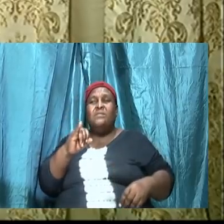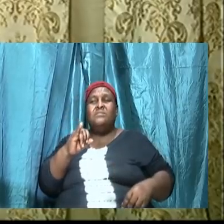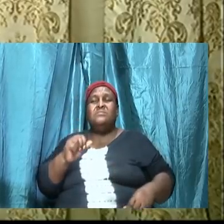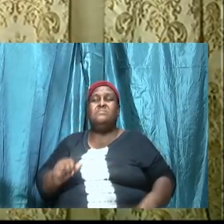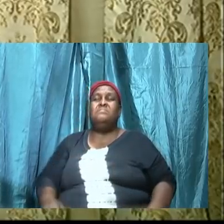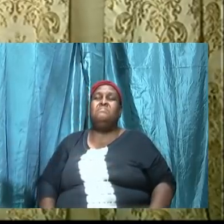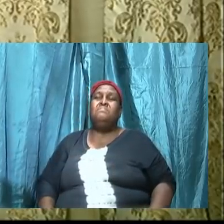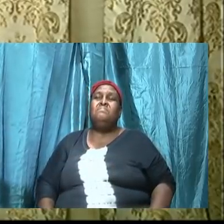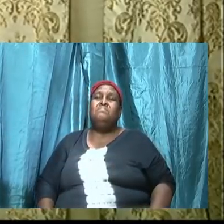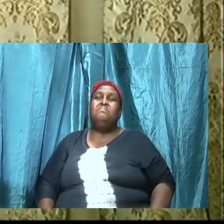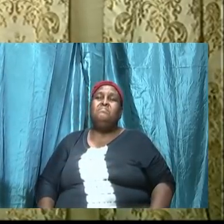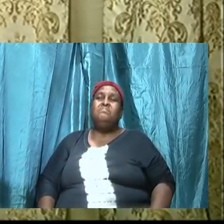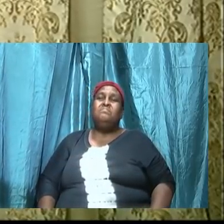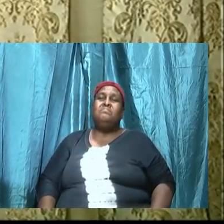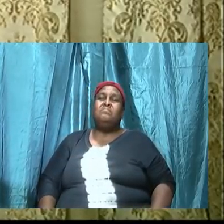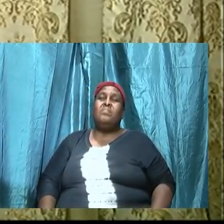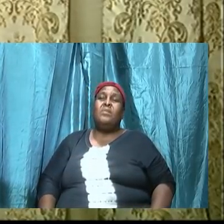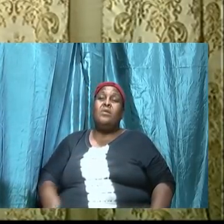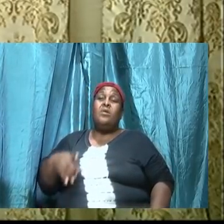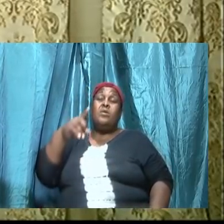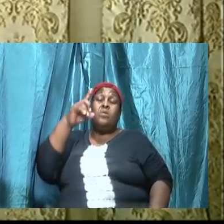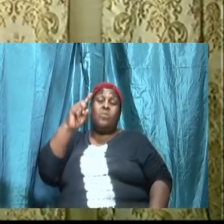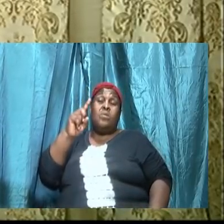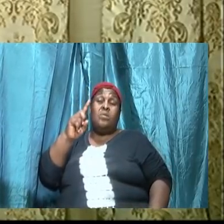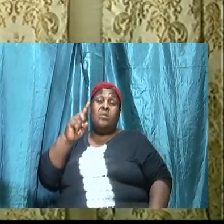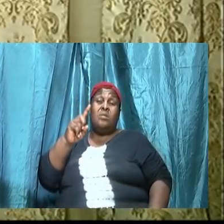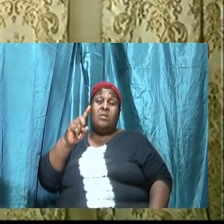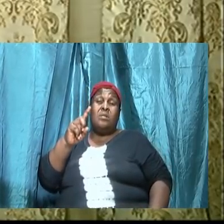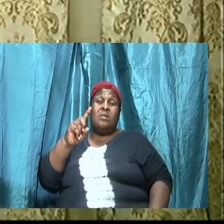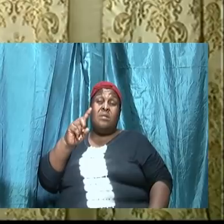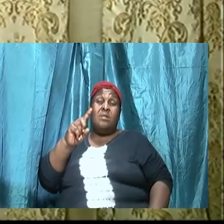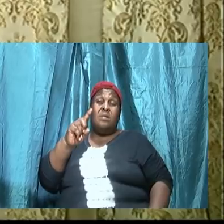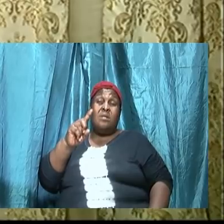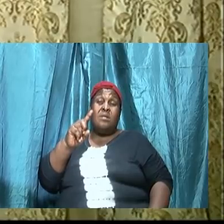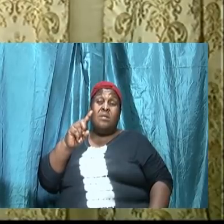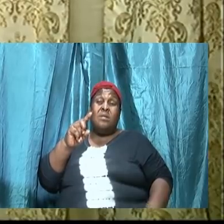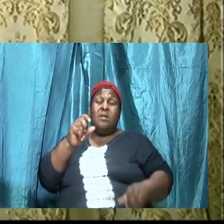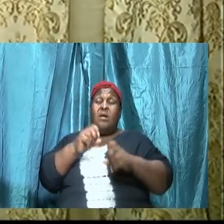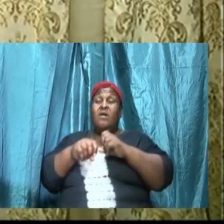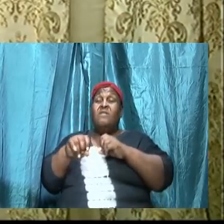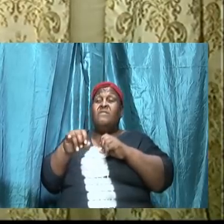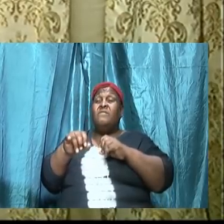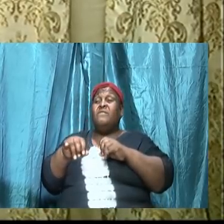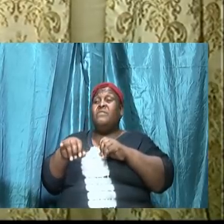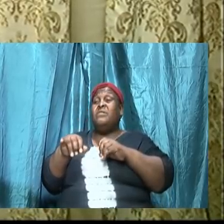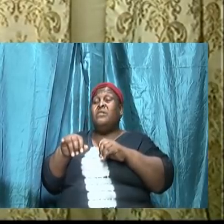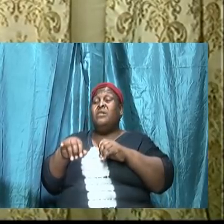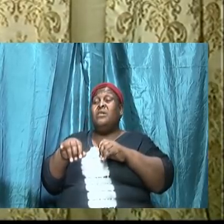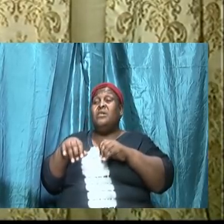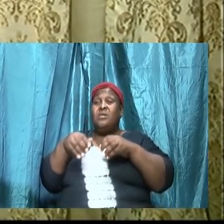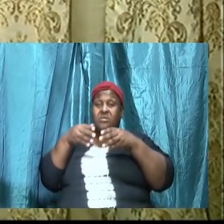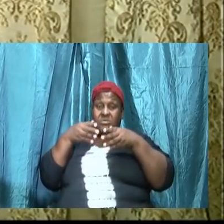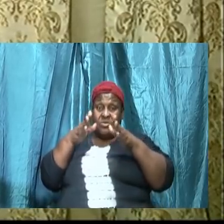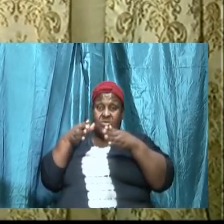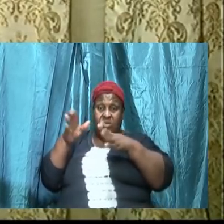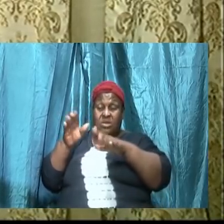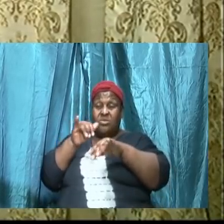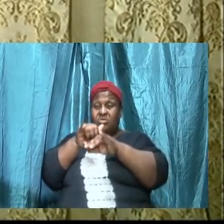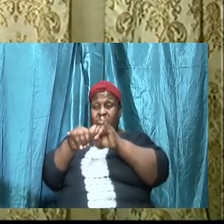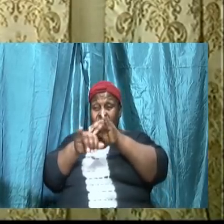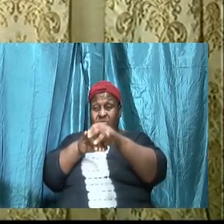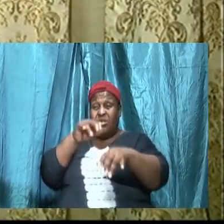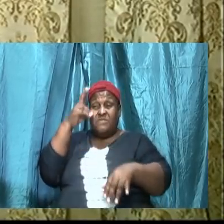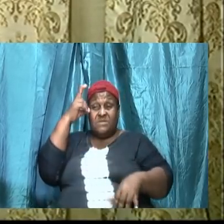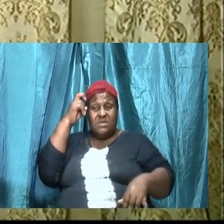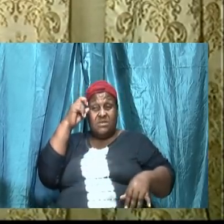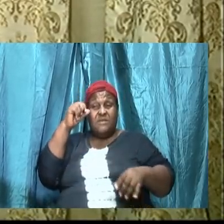one of the strategies of Satan in fighting against the people